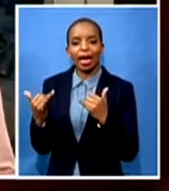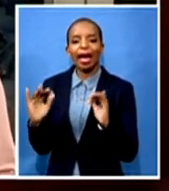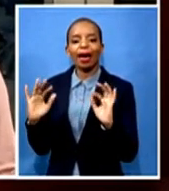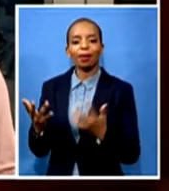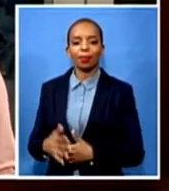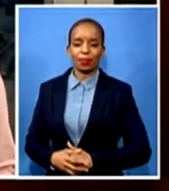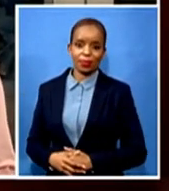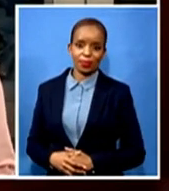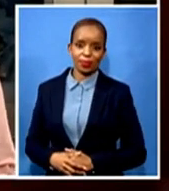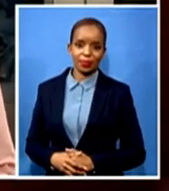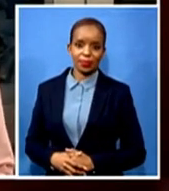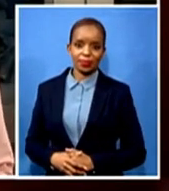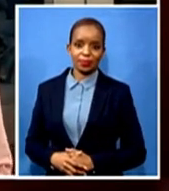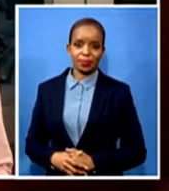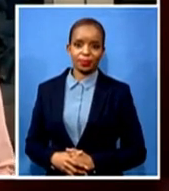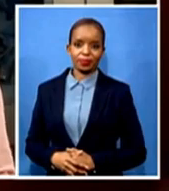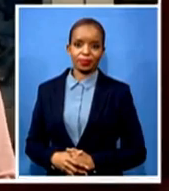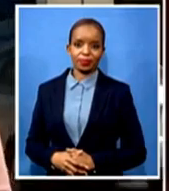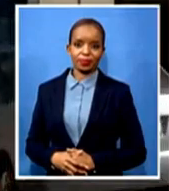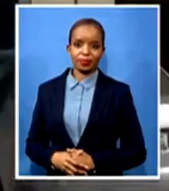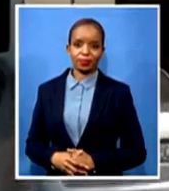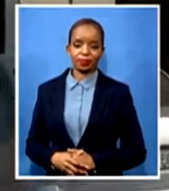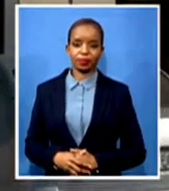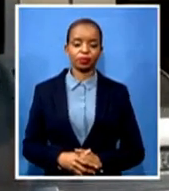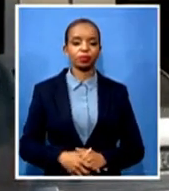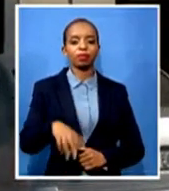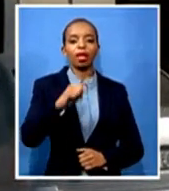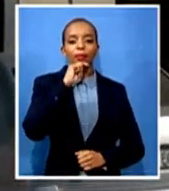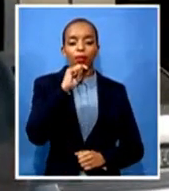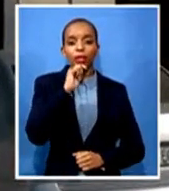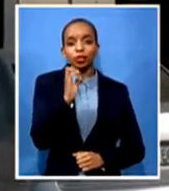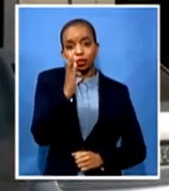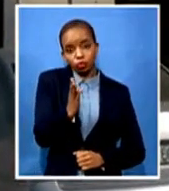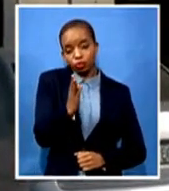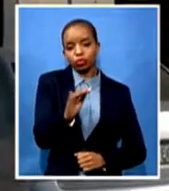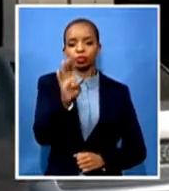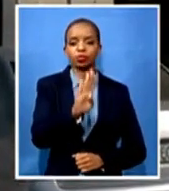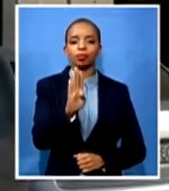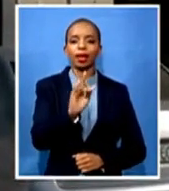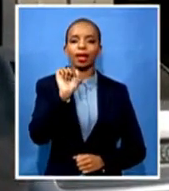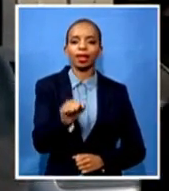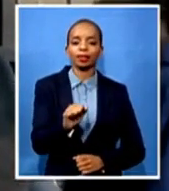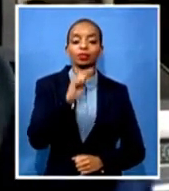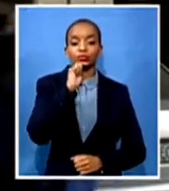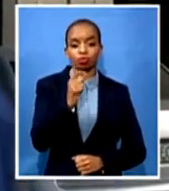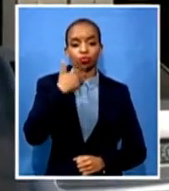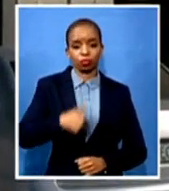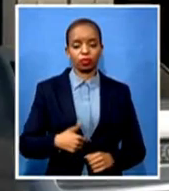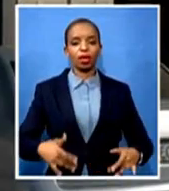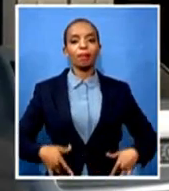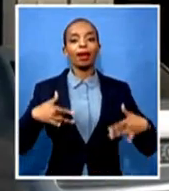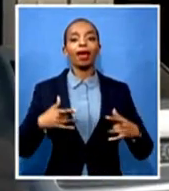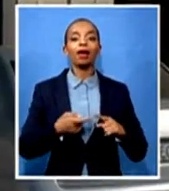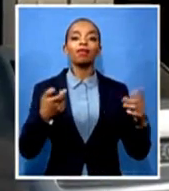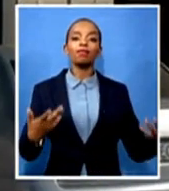A very good morning to you Blaine. Indeed, we are coming to you live from Miss Landon, where Makaya Antini and the Department of